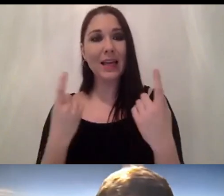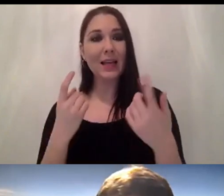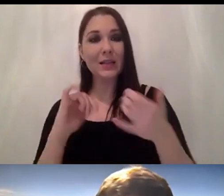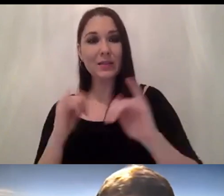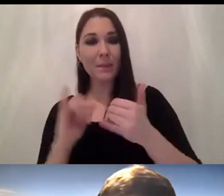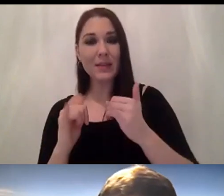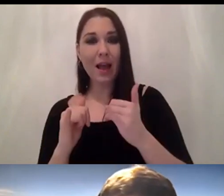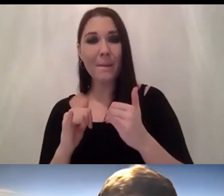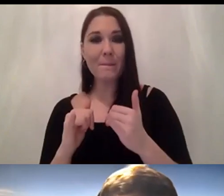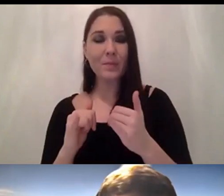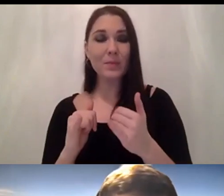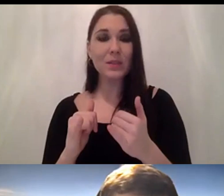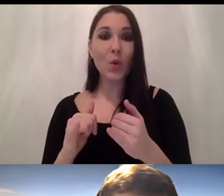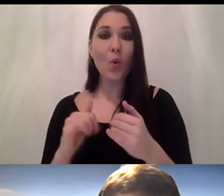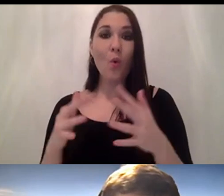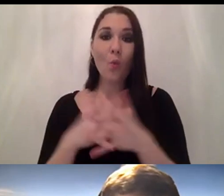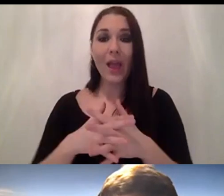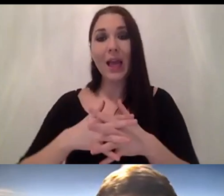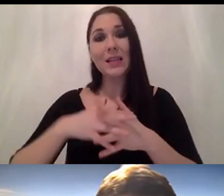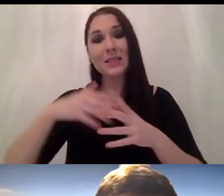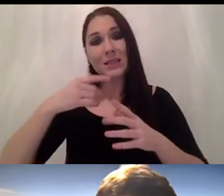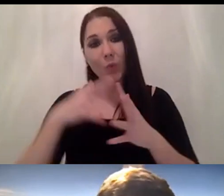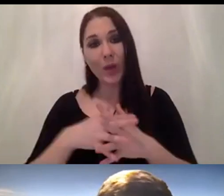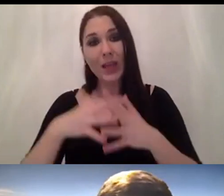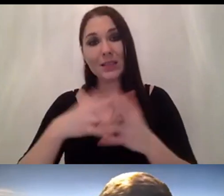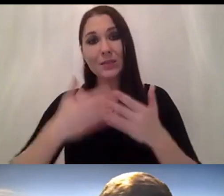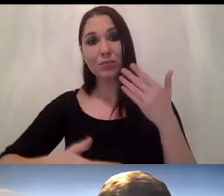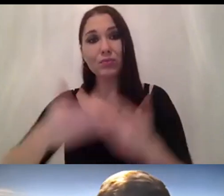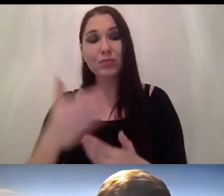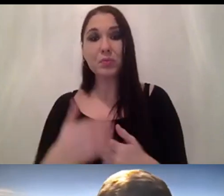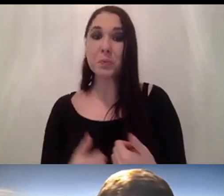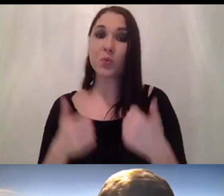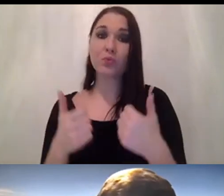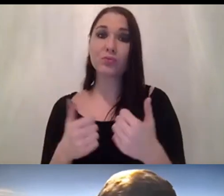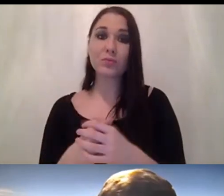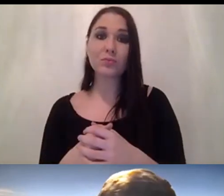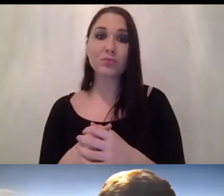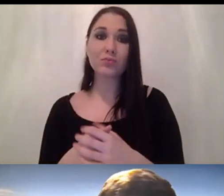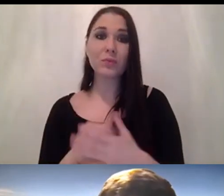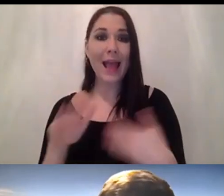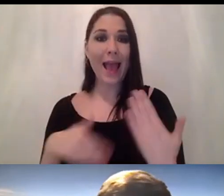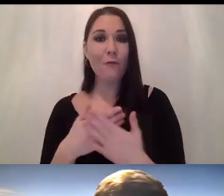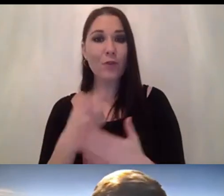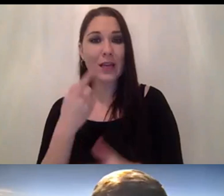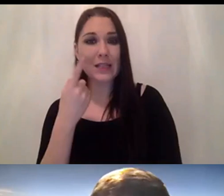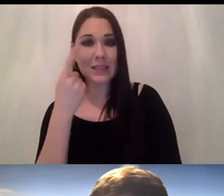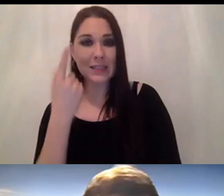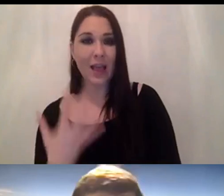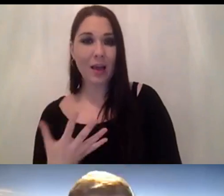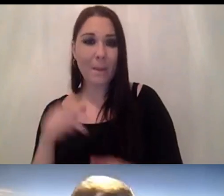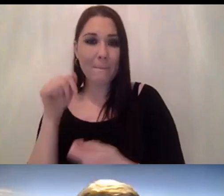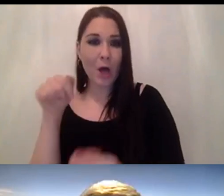of weeks you can have a good implementation so uh with a reasonable reasonable uh budget